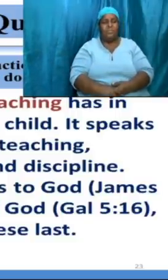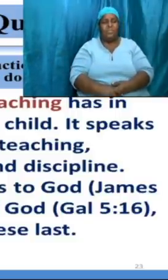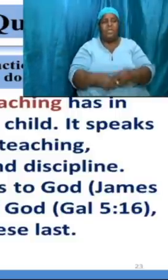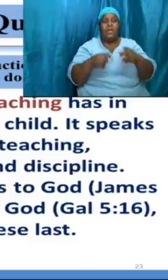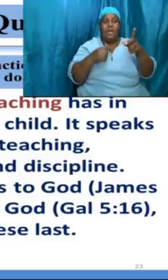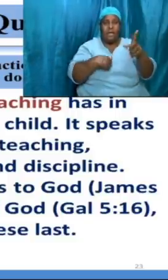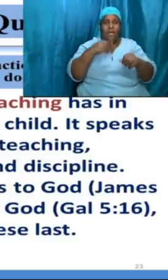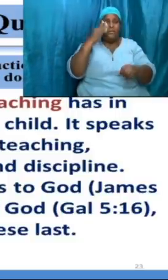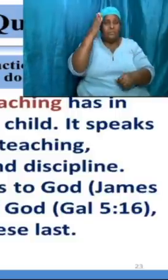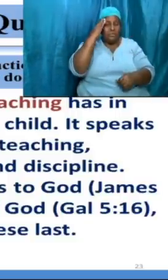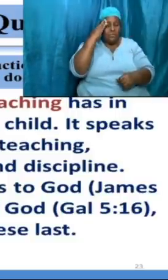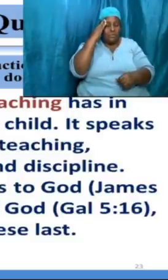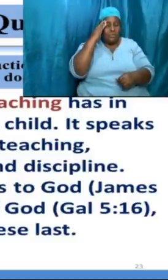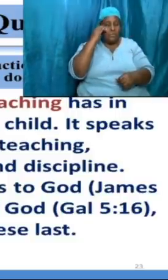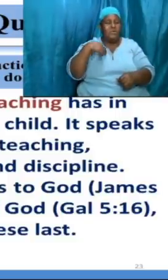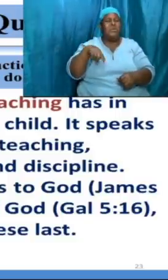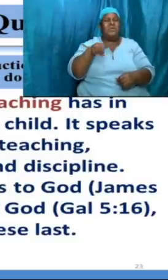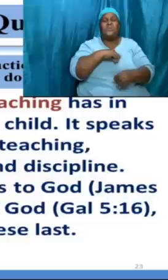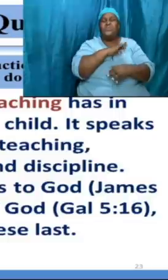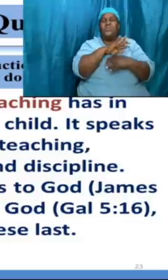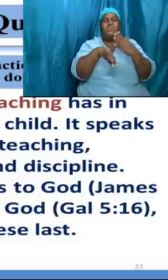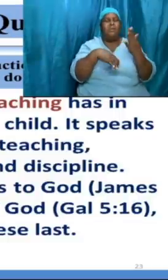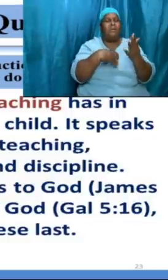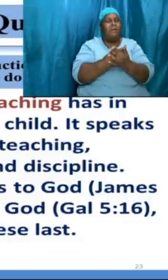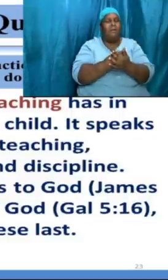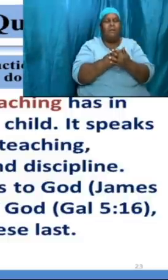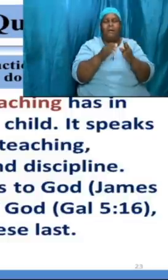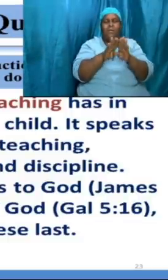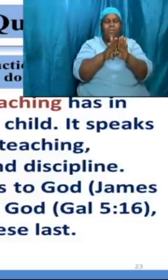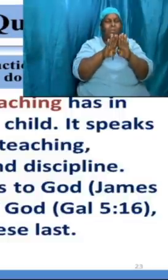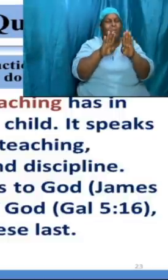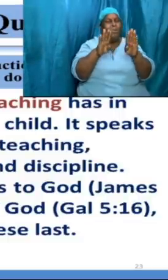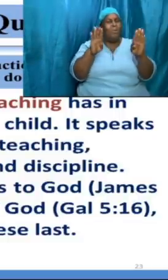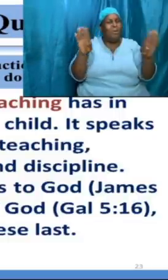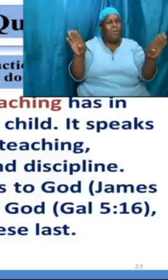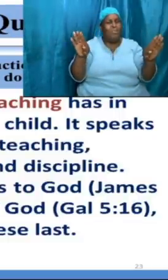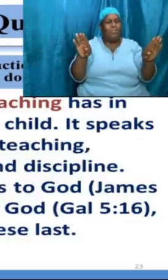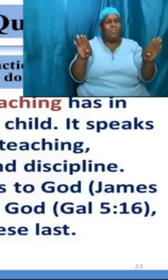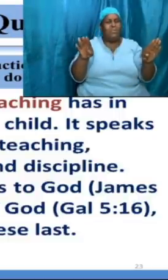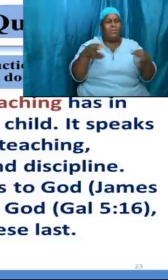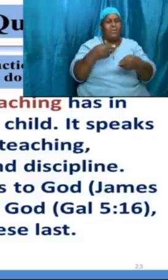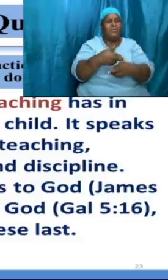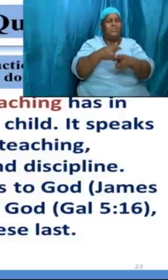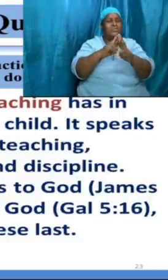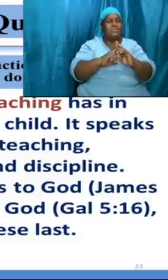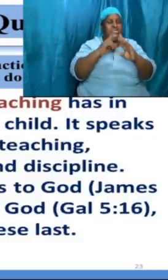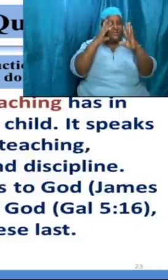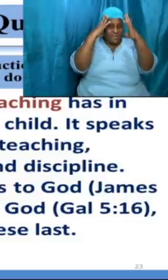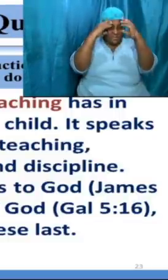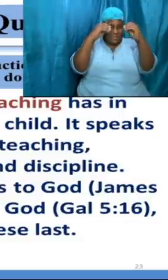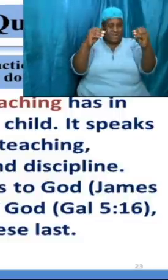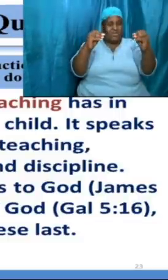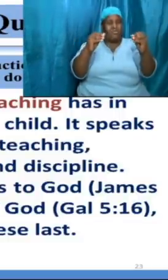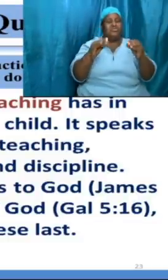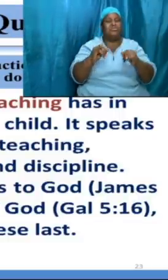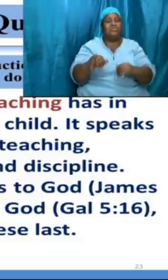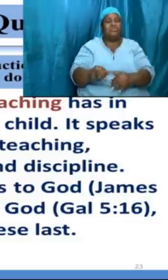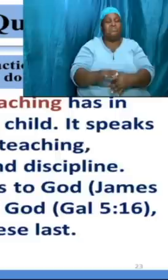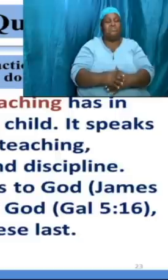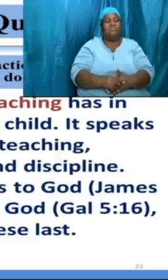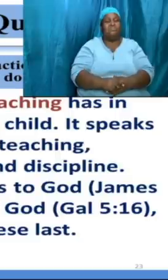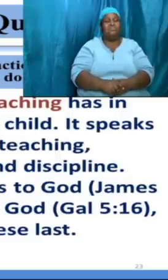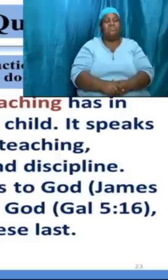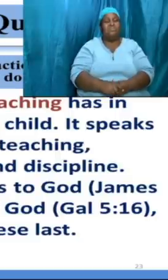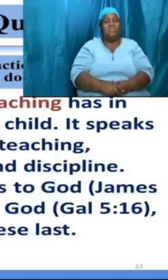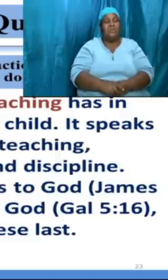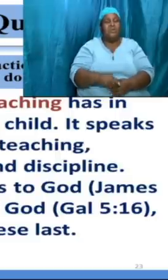that ancient greek word as you're seeing there